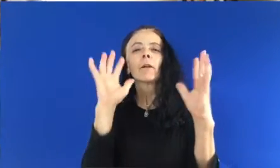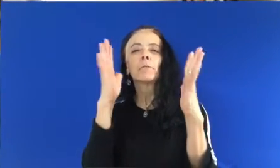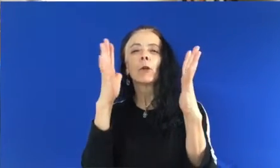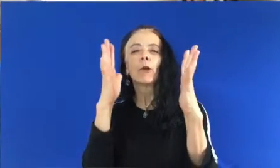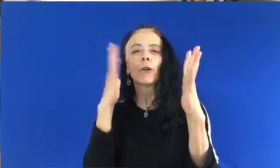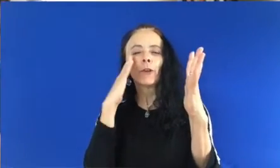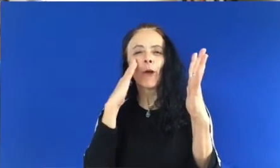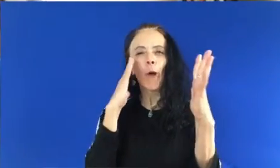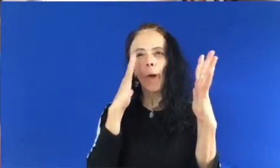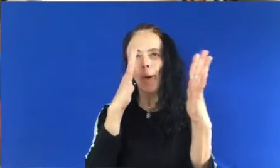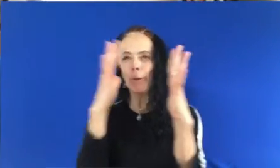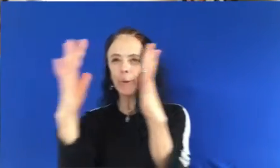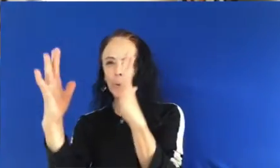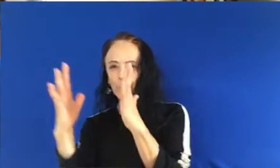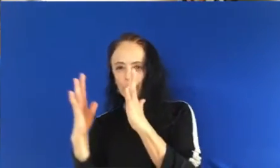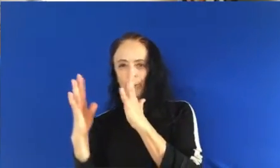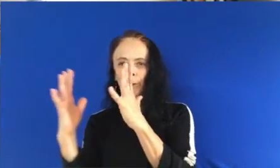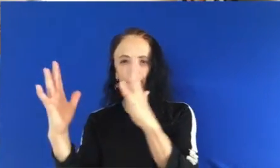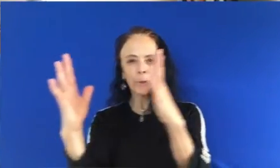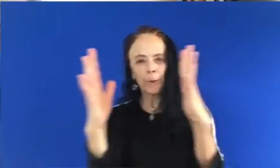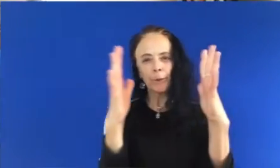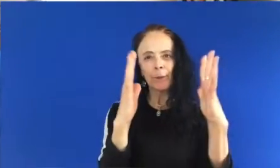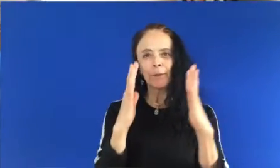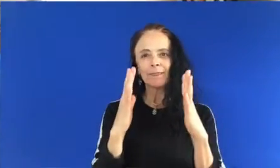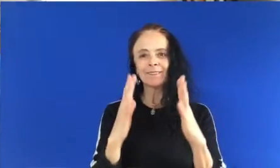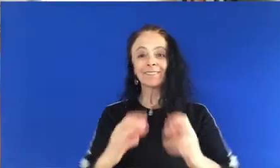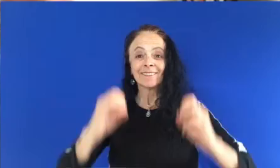and try to copy and mirror each other.